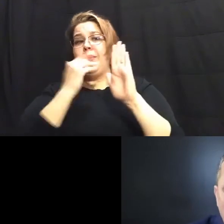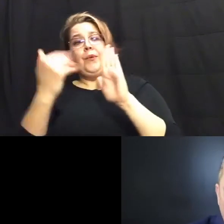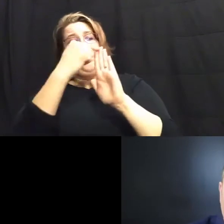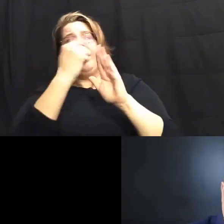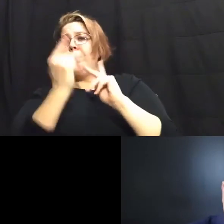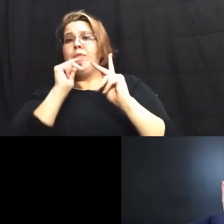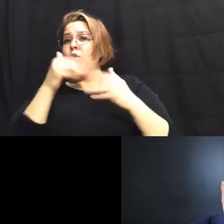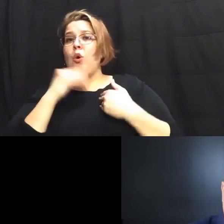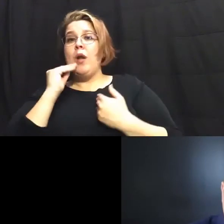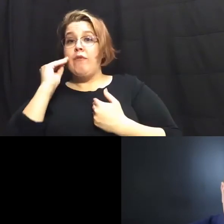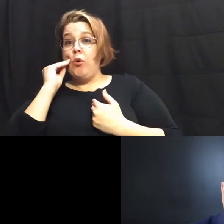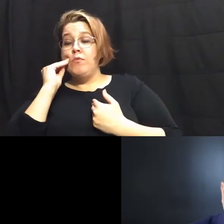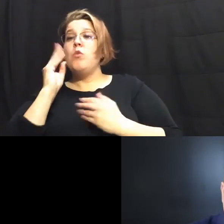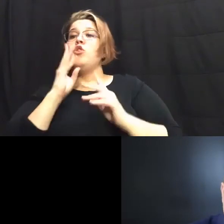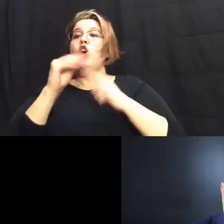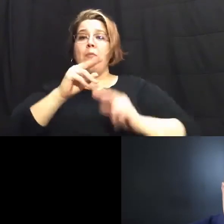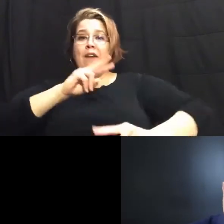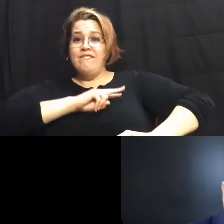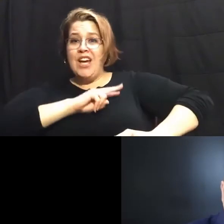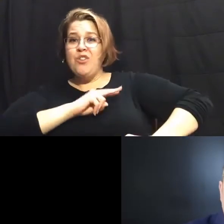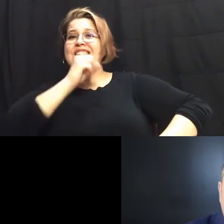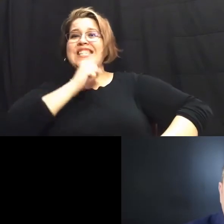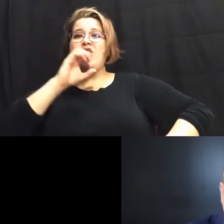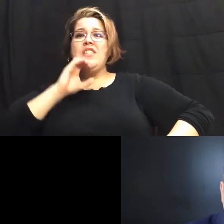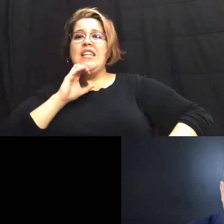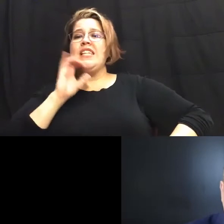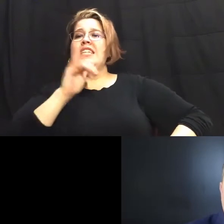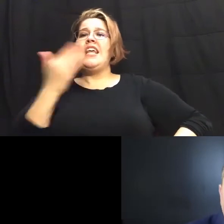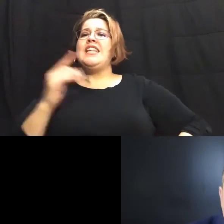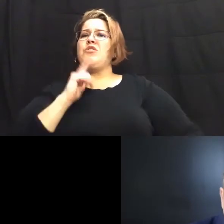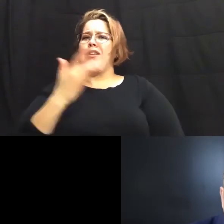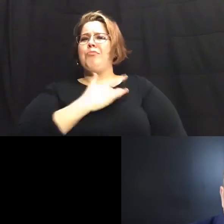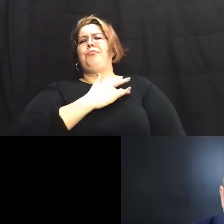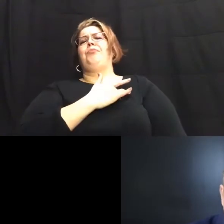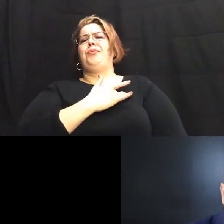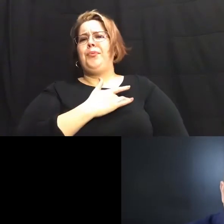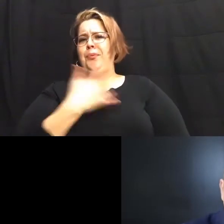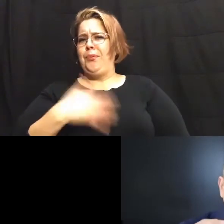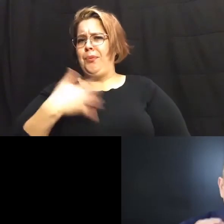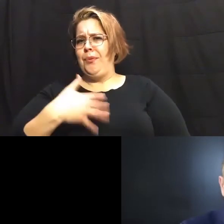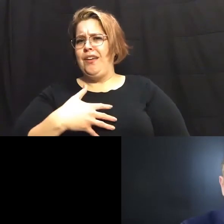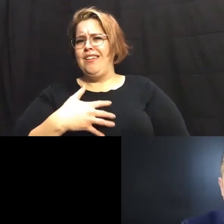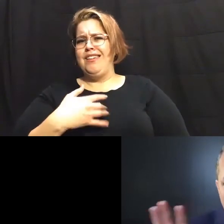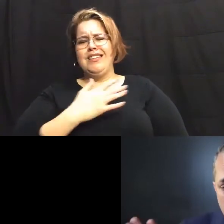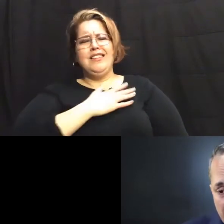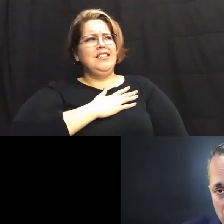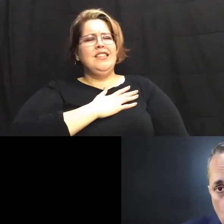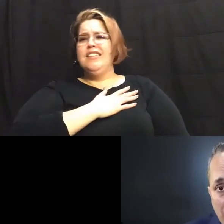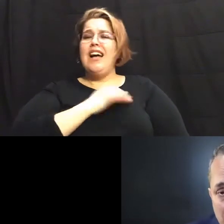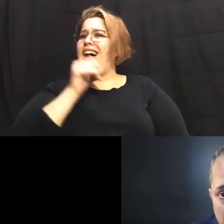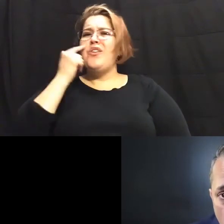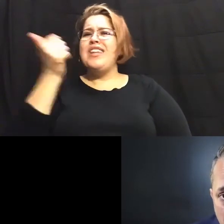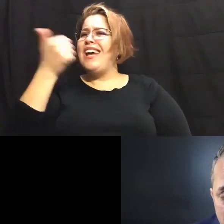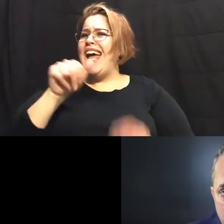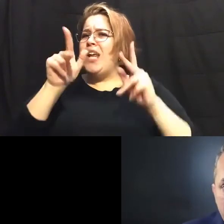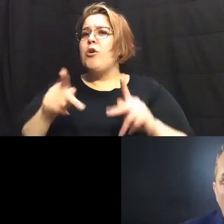and when you talk about homeless veterans and homeless seniors you talk about things that cut right to your heart i mean those things hurt i don't believe anybody wants